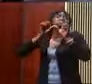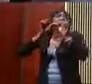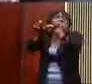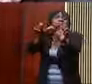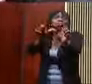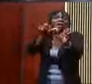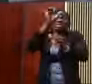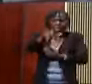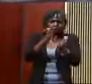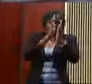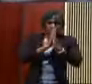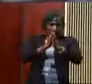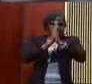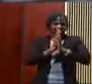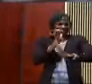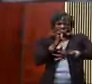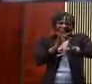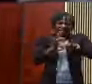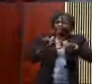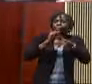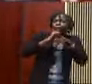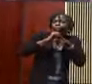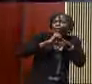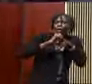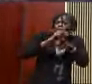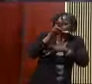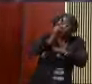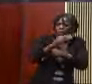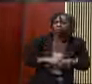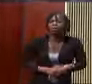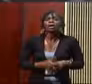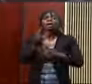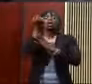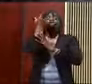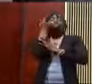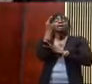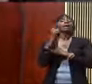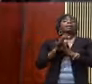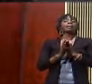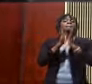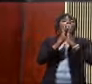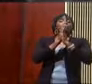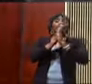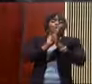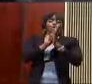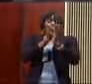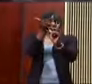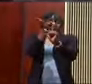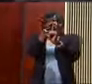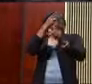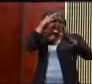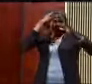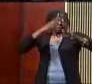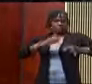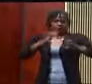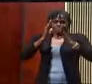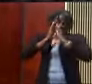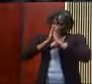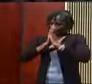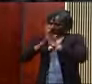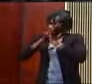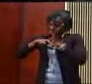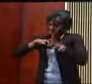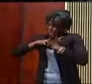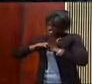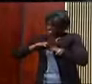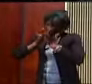is not some empty exercise, but prayer, here it is, is when you make a cosmic connection with the